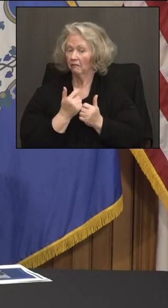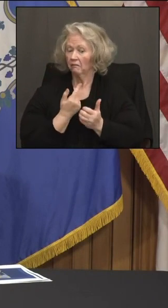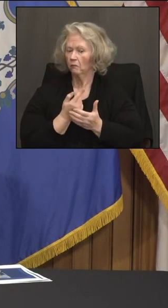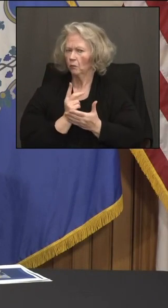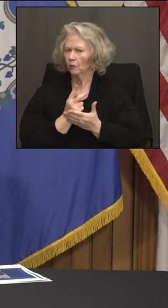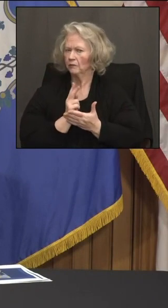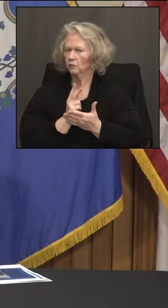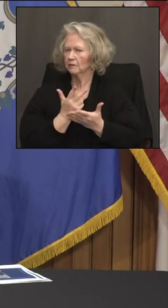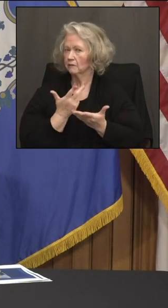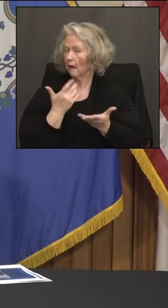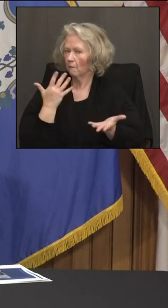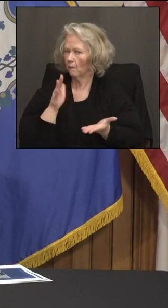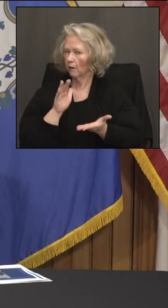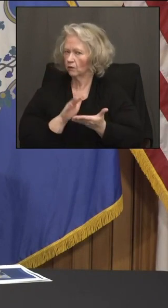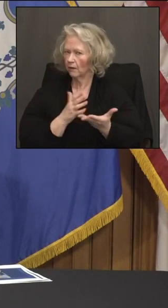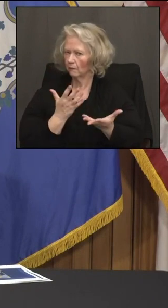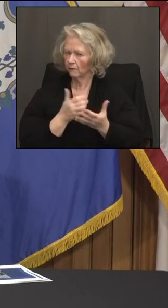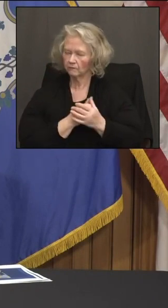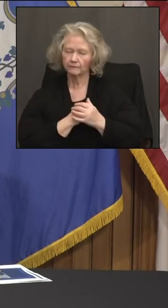weeks ago or so.